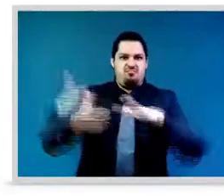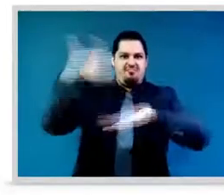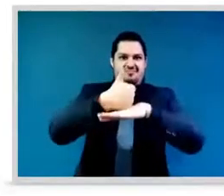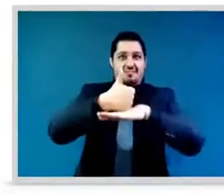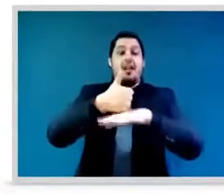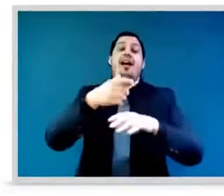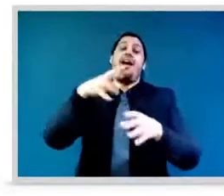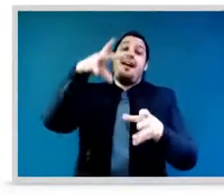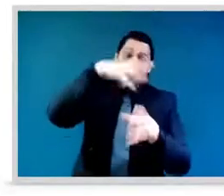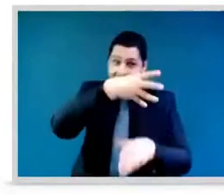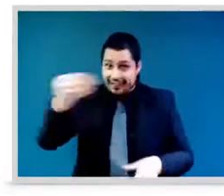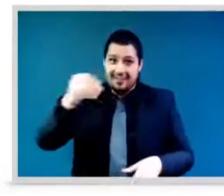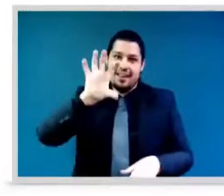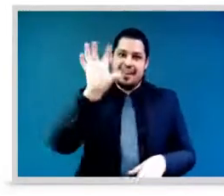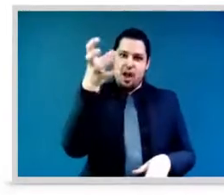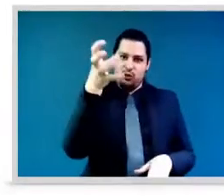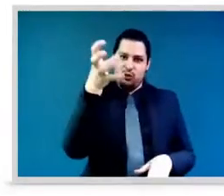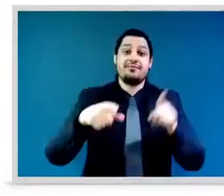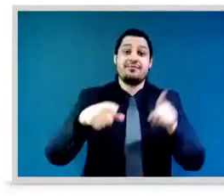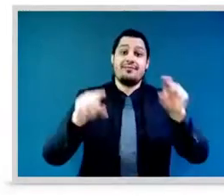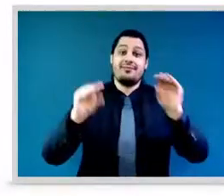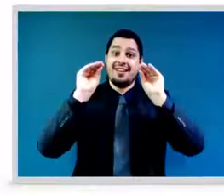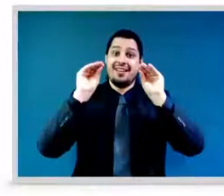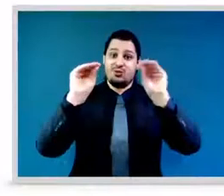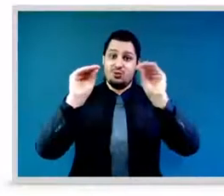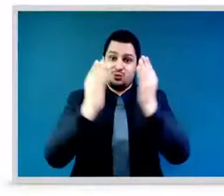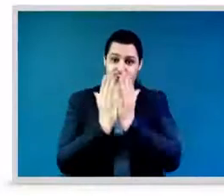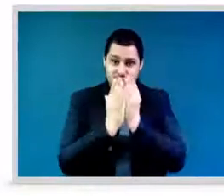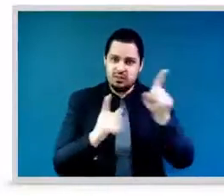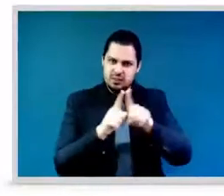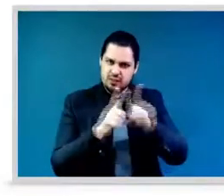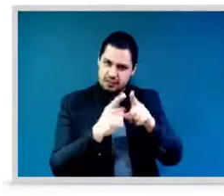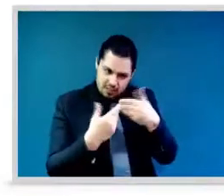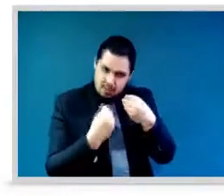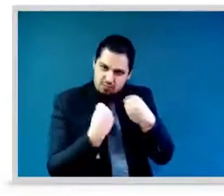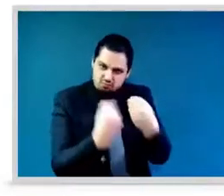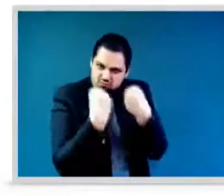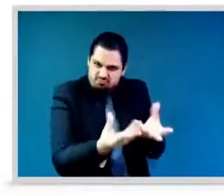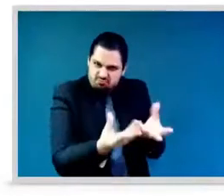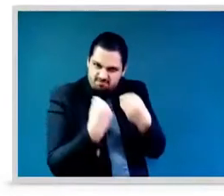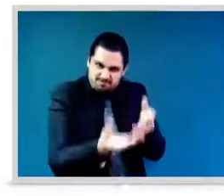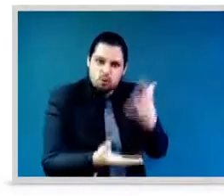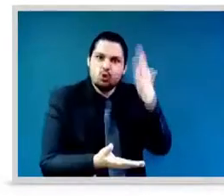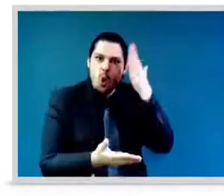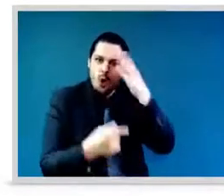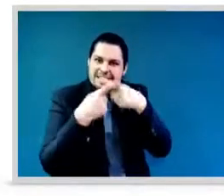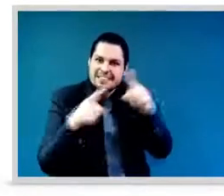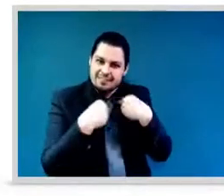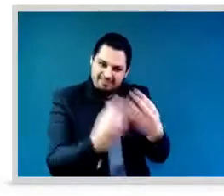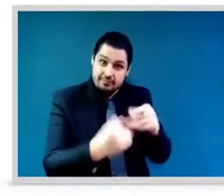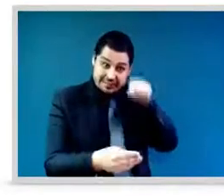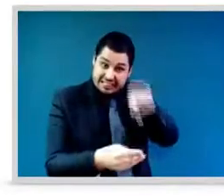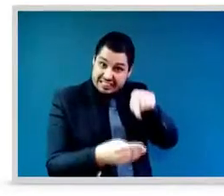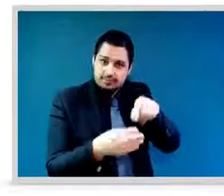this end the covid 19 pandemic has brought about wide-reaching school closures around the globe